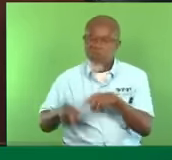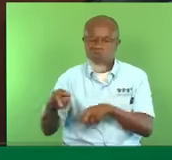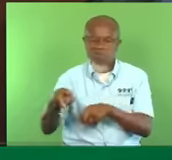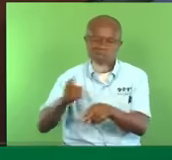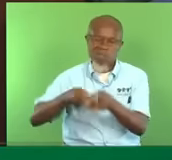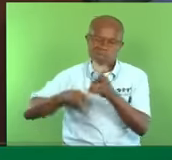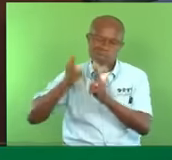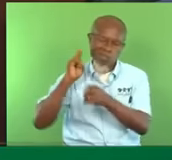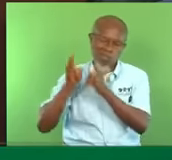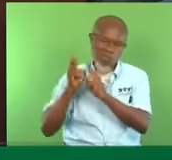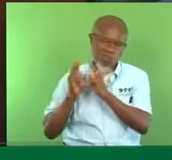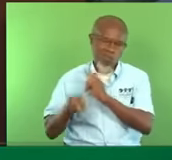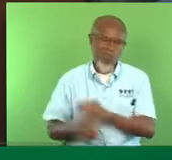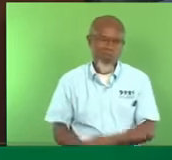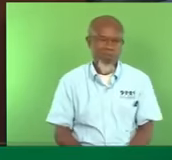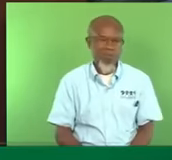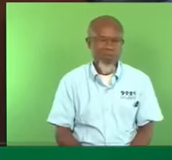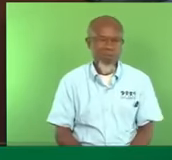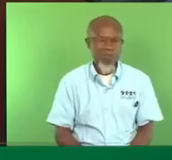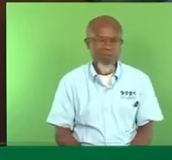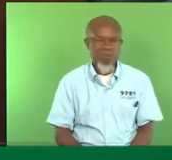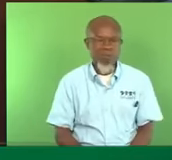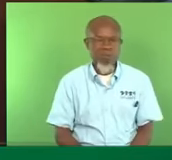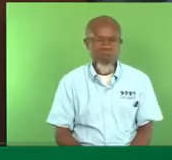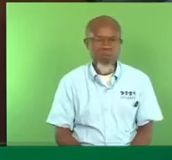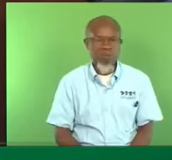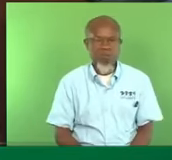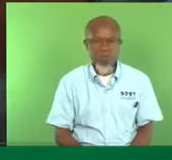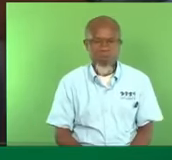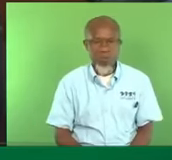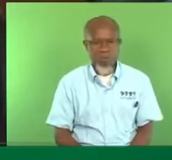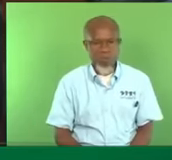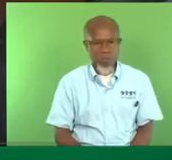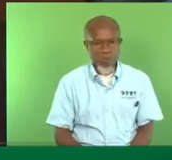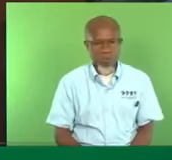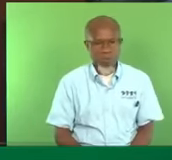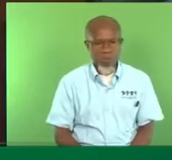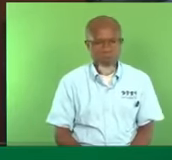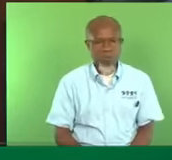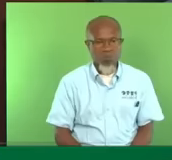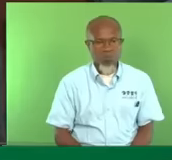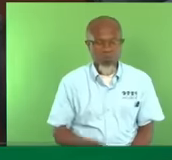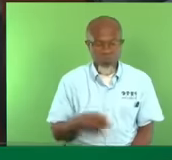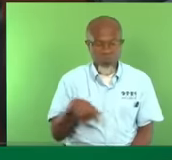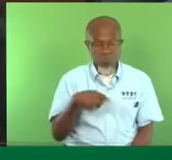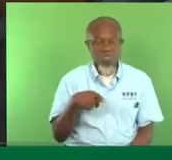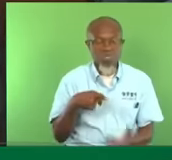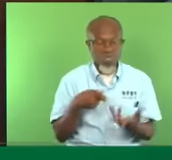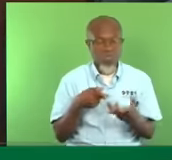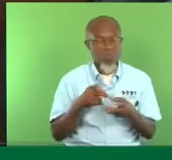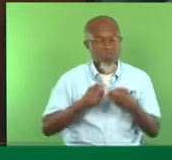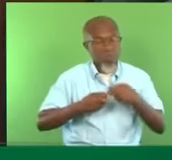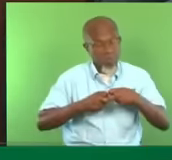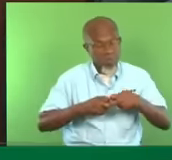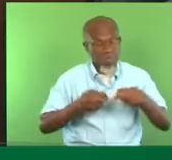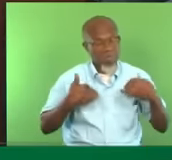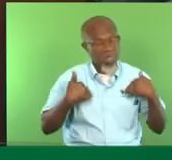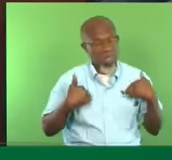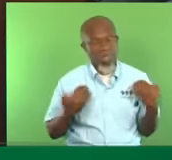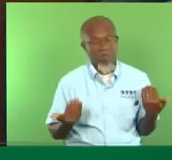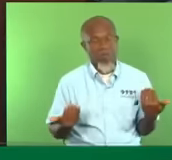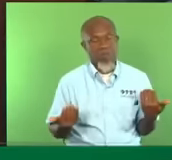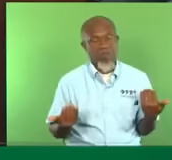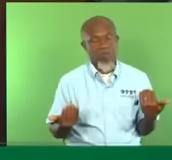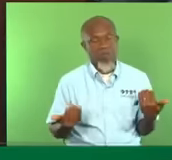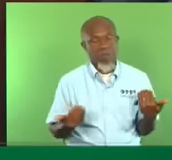Lavantel West, Madam and Mr. Deputy Speaker. These are the issues that confront us. These are the issues. And they